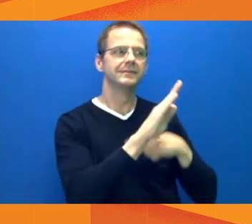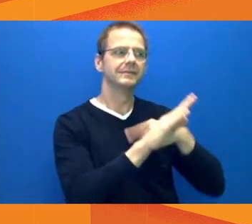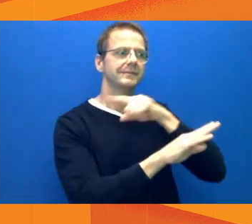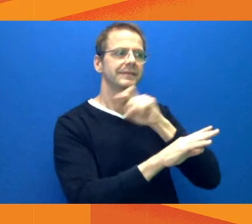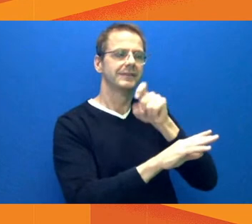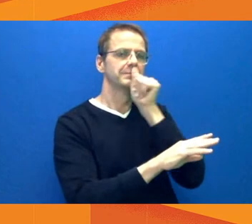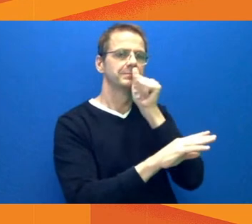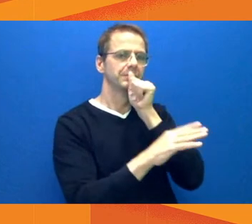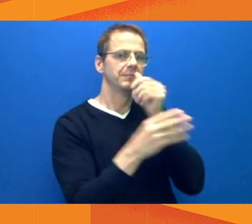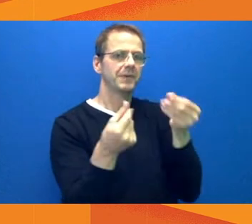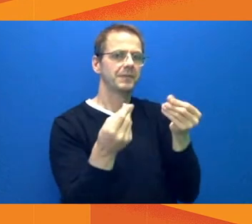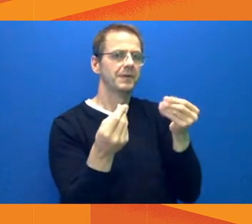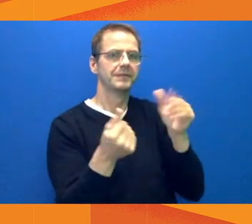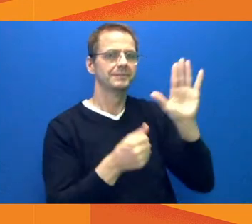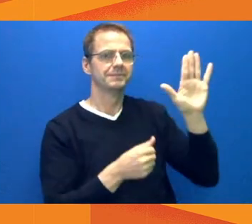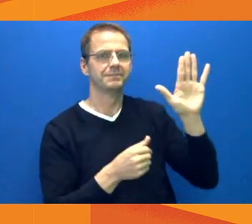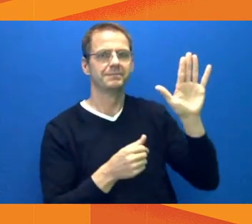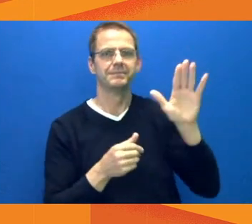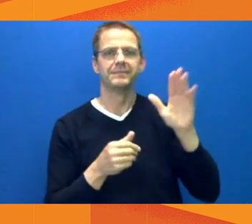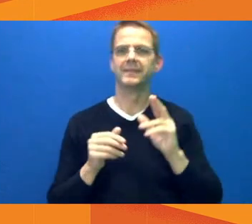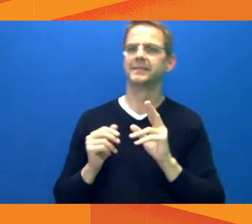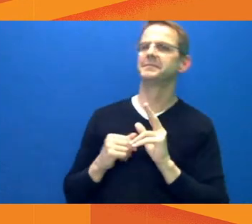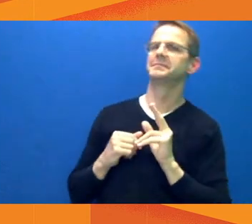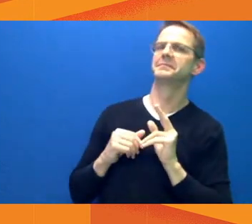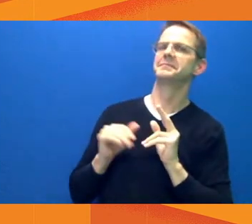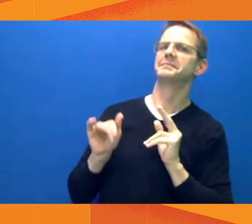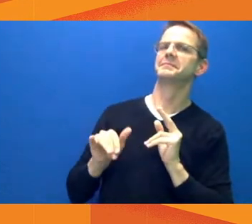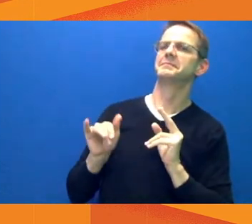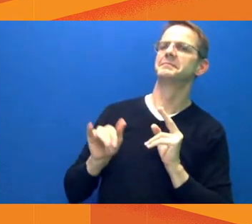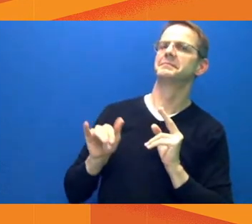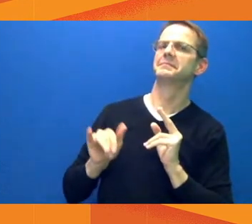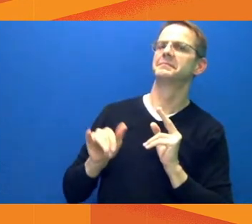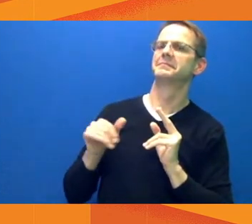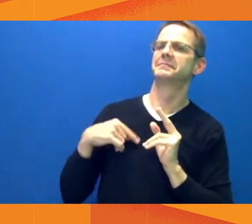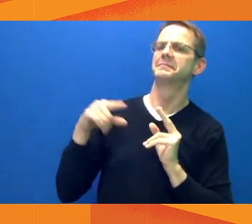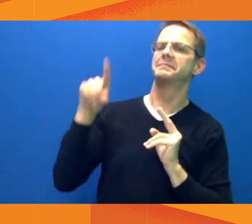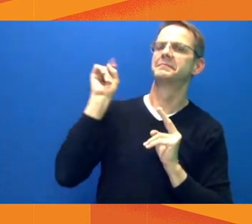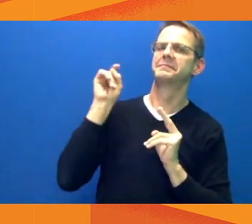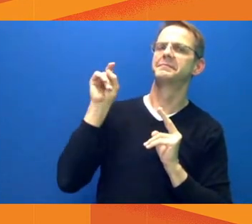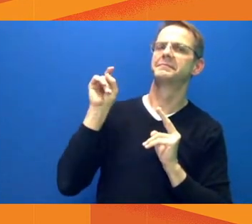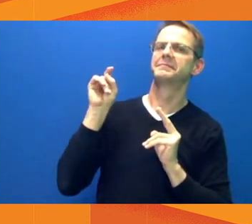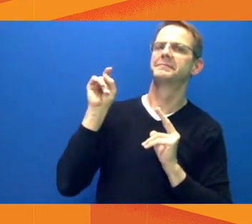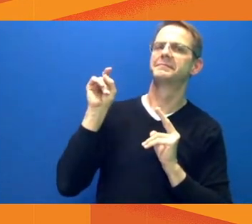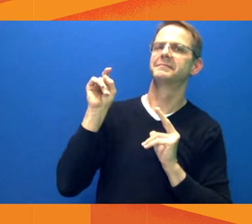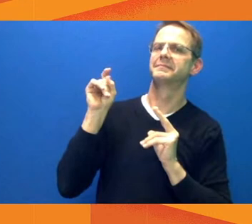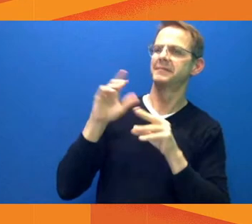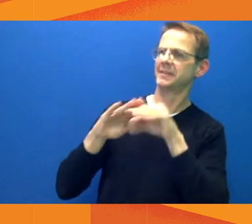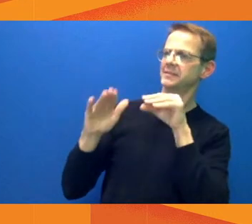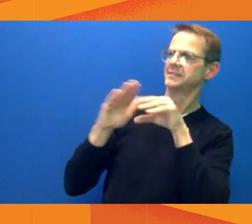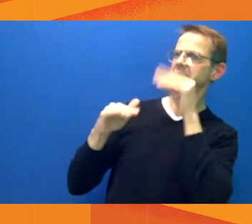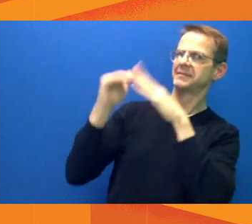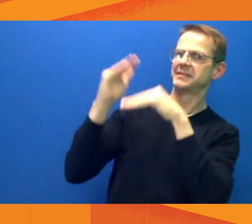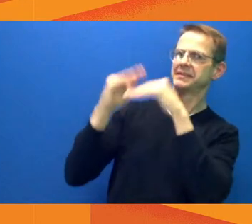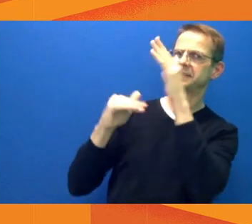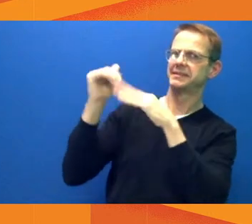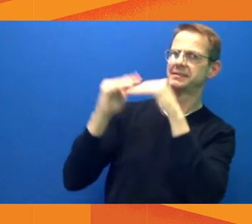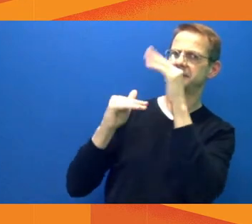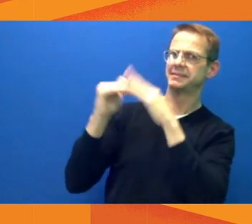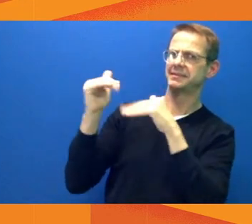told it was private property. I'm wondering when the outside portions of the conference center became private property.